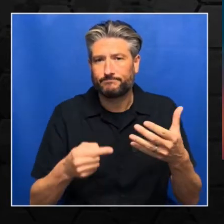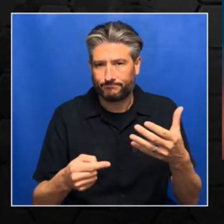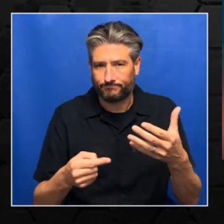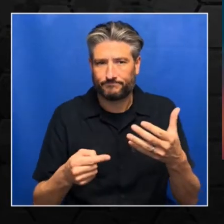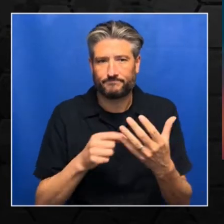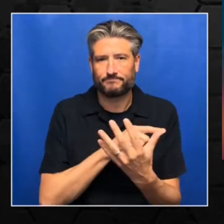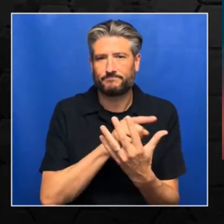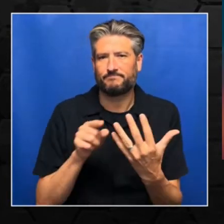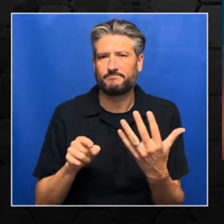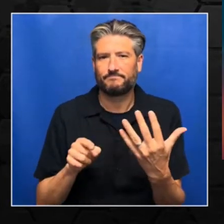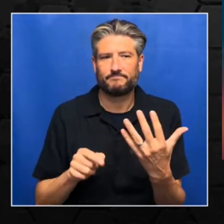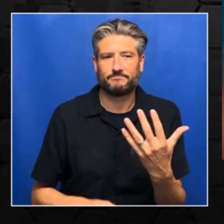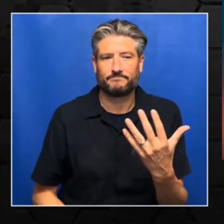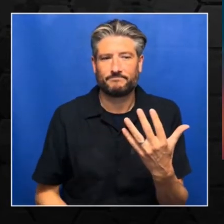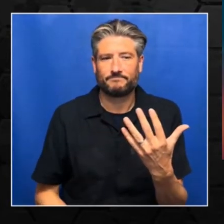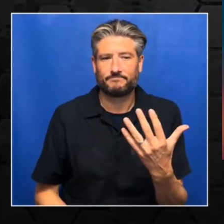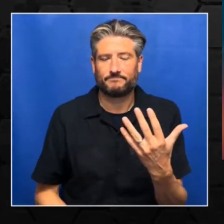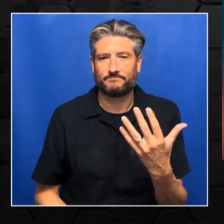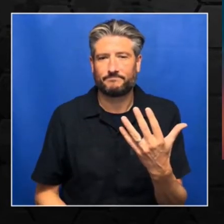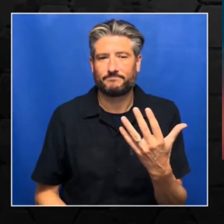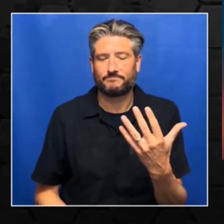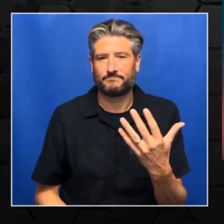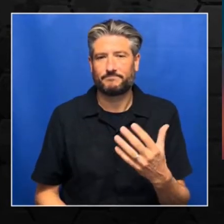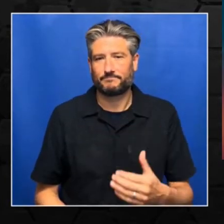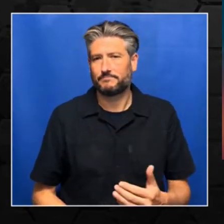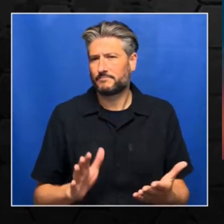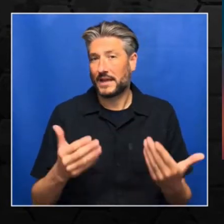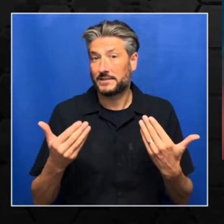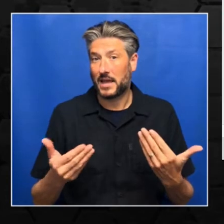So let me show you how to do it.